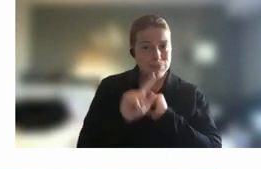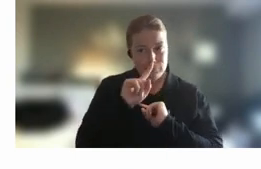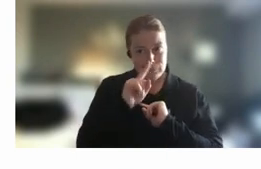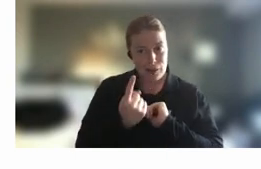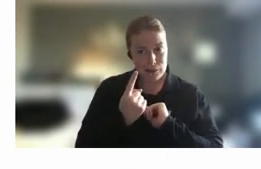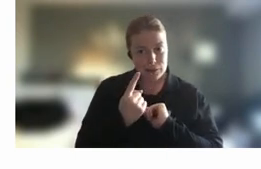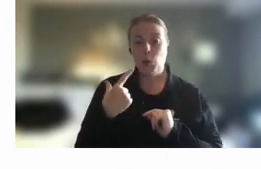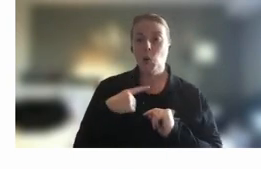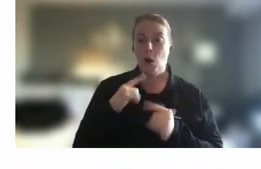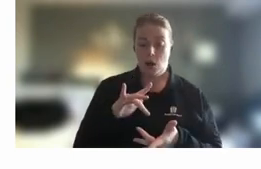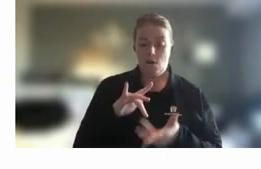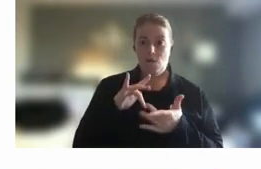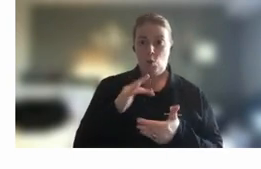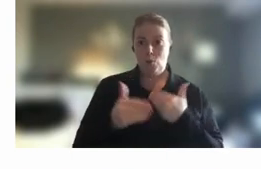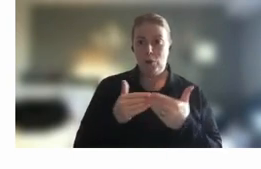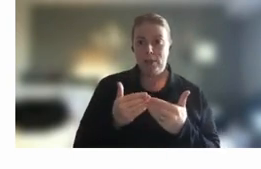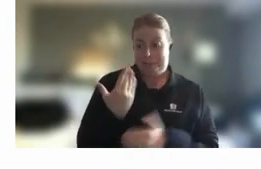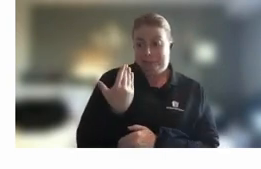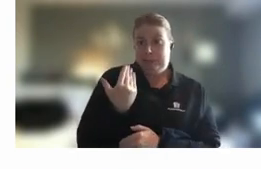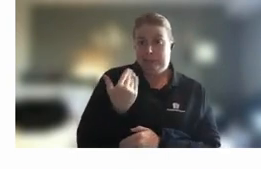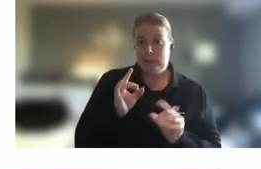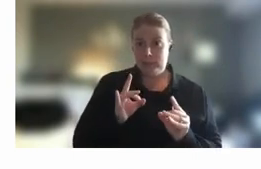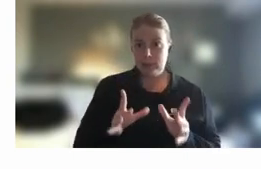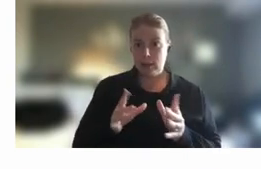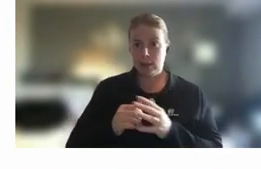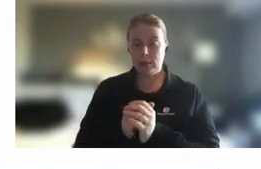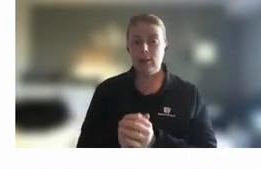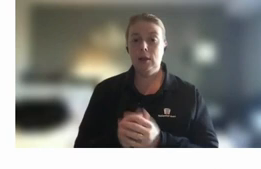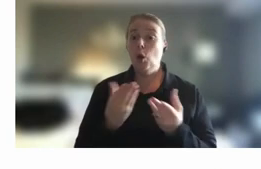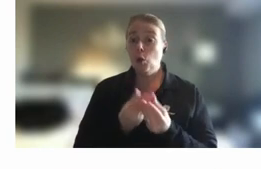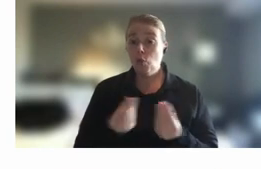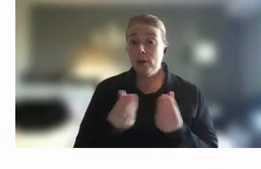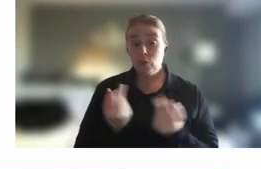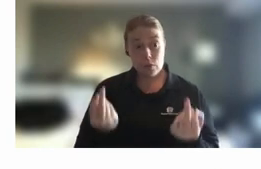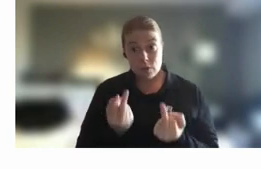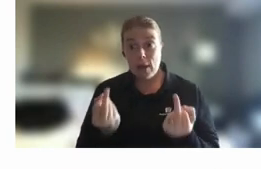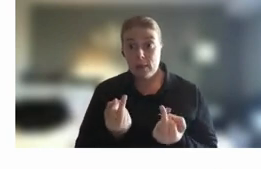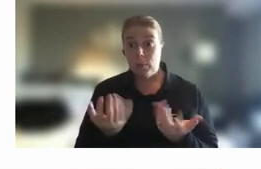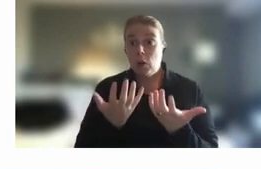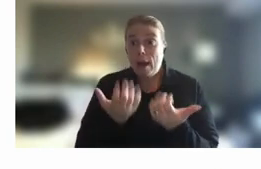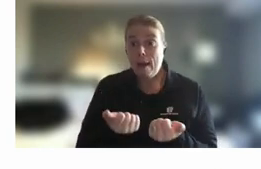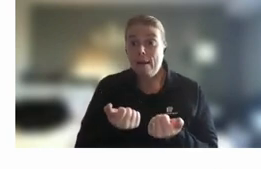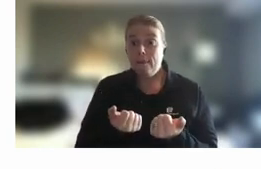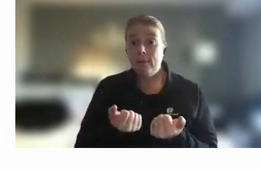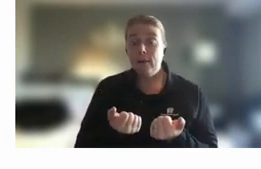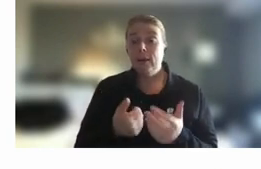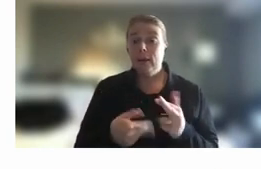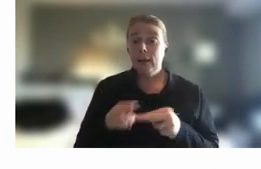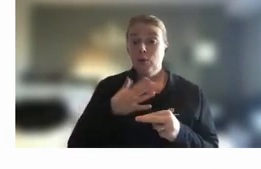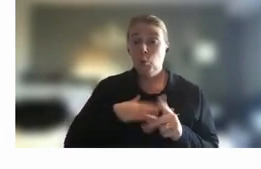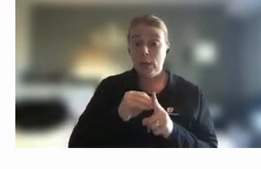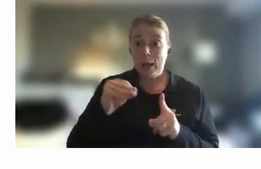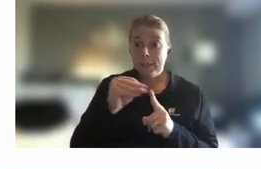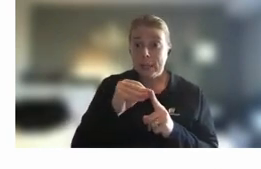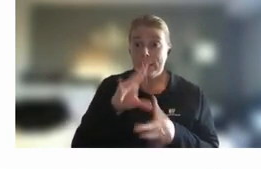process is just really kicking off there are resources available to keep up to date including a newsletter and so we can post